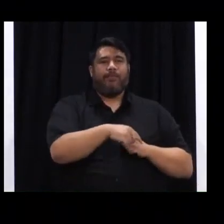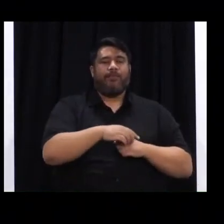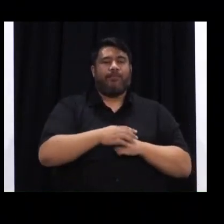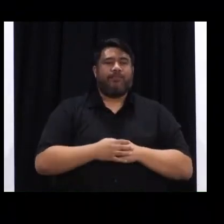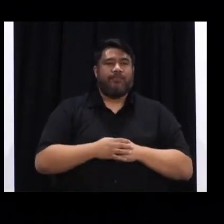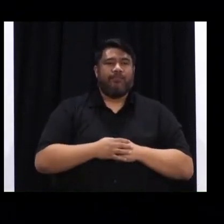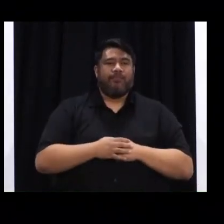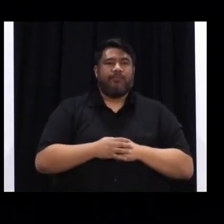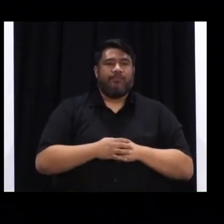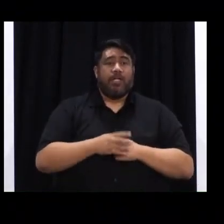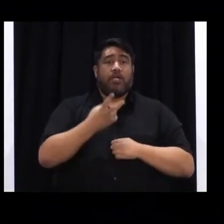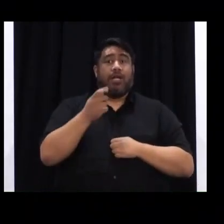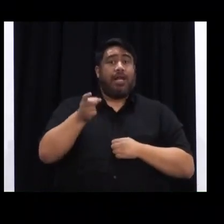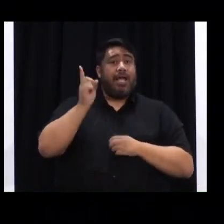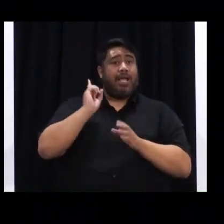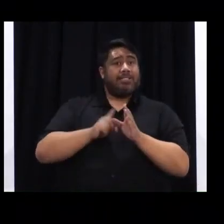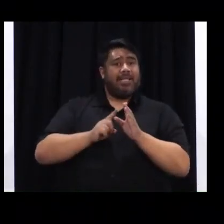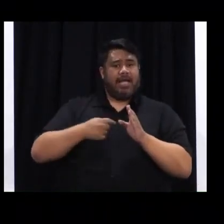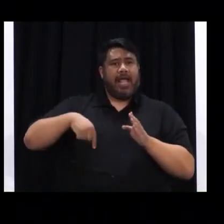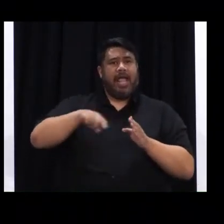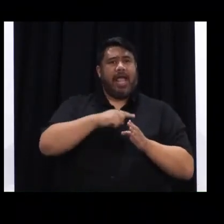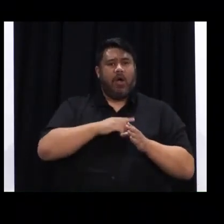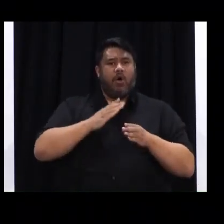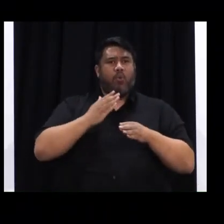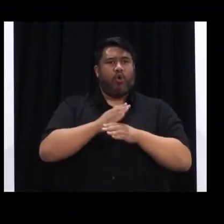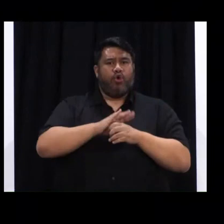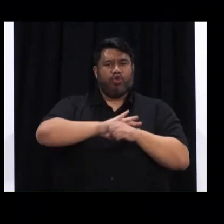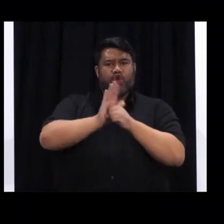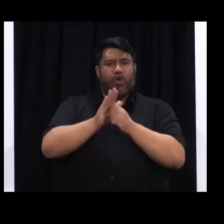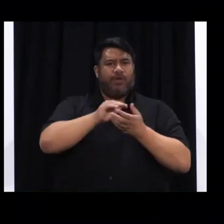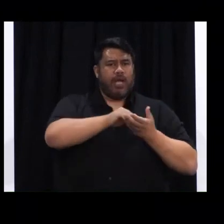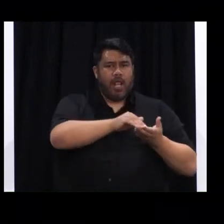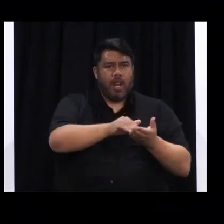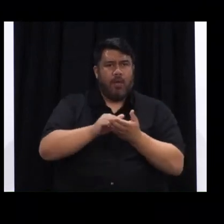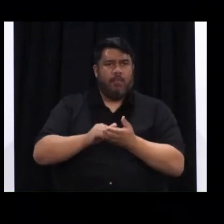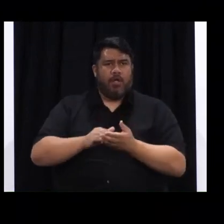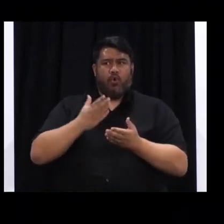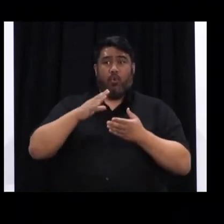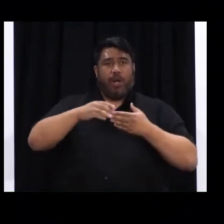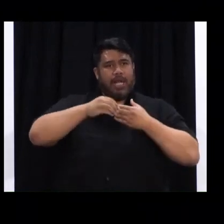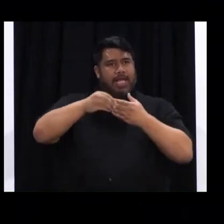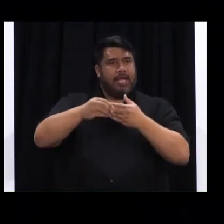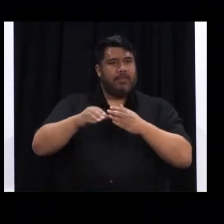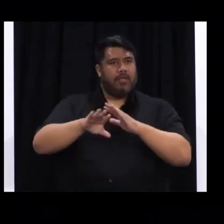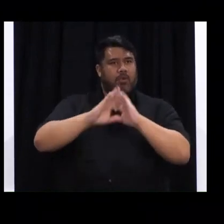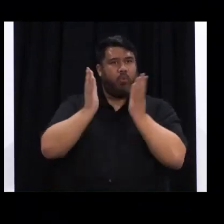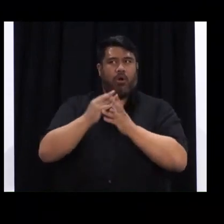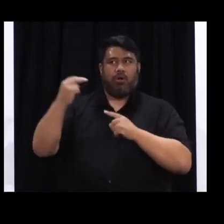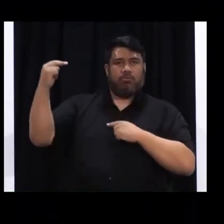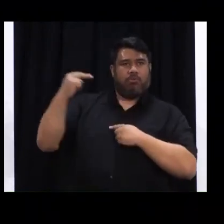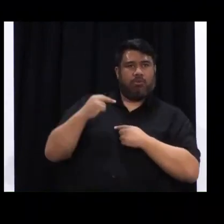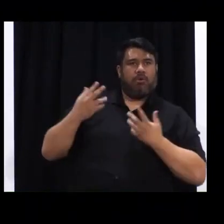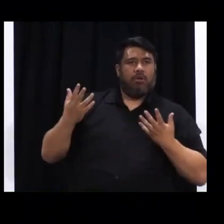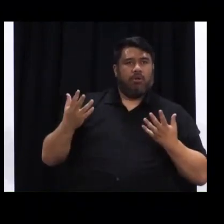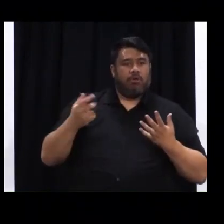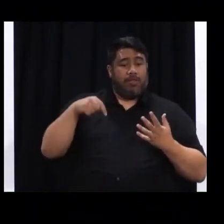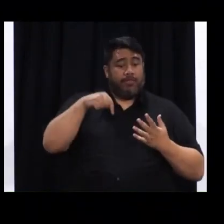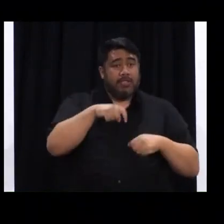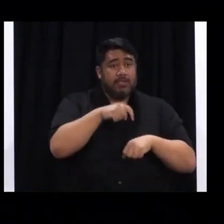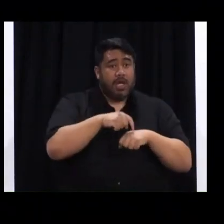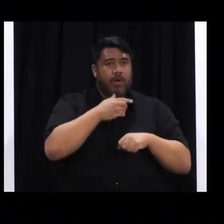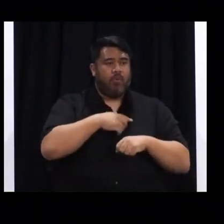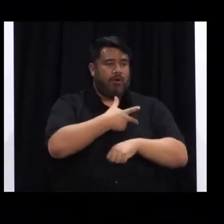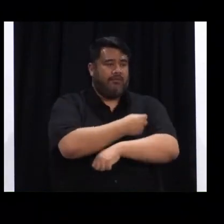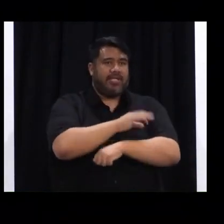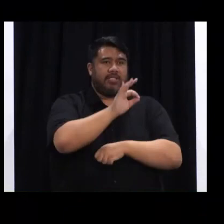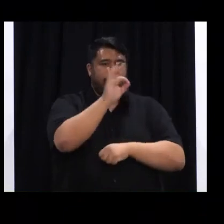COVID response led the world. In 2021, I want our vaccine rates too. So if you're a business owner who wants to avoid